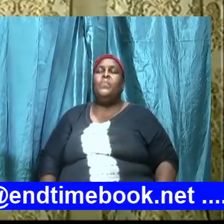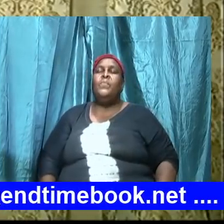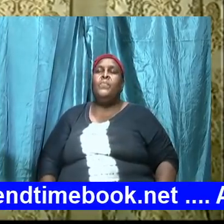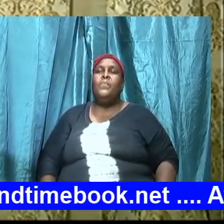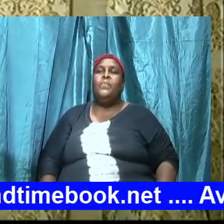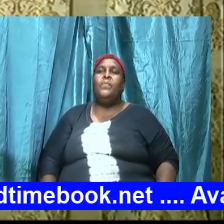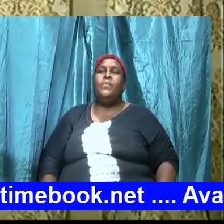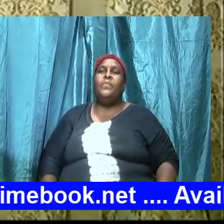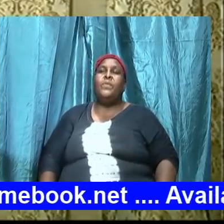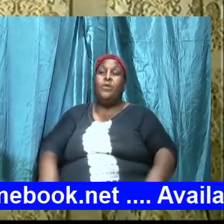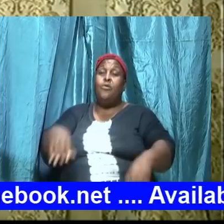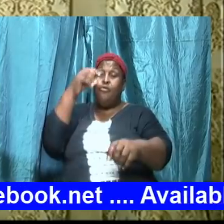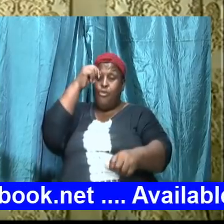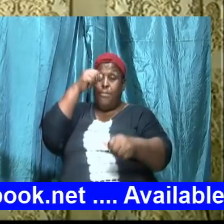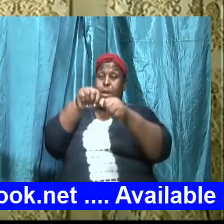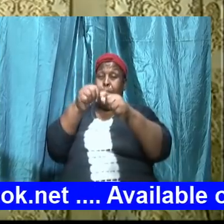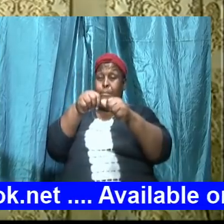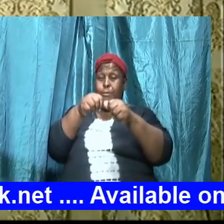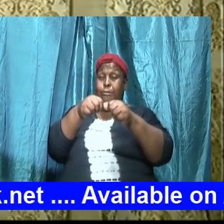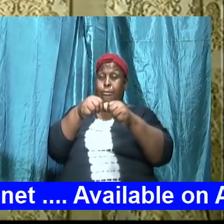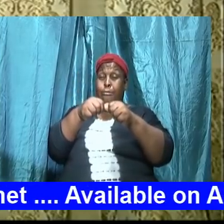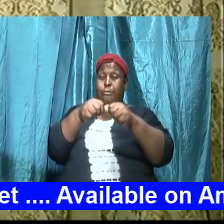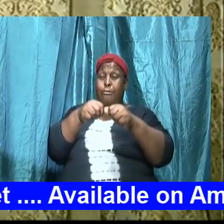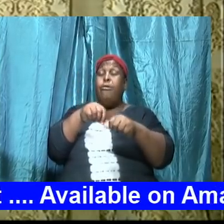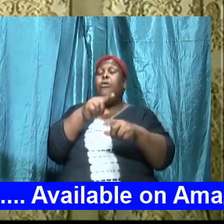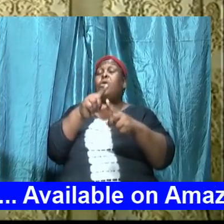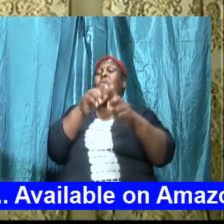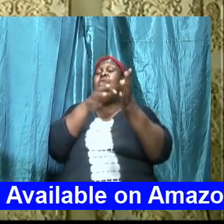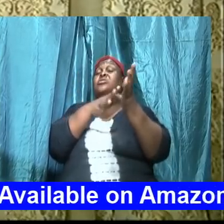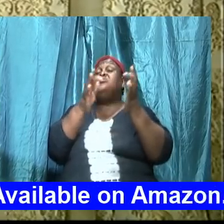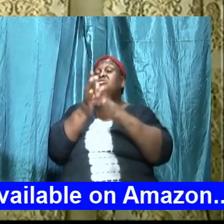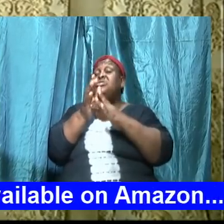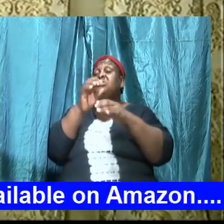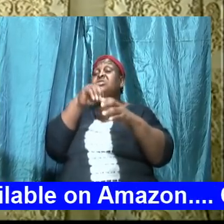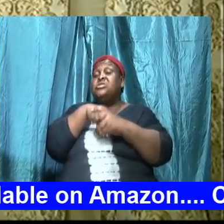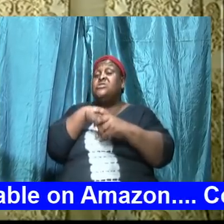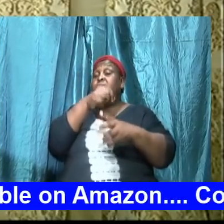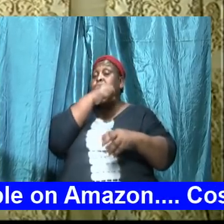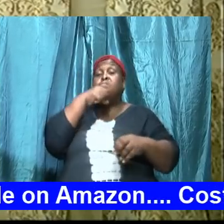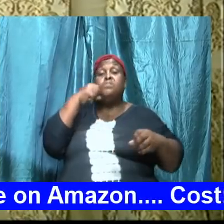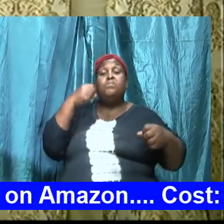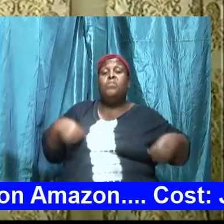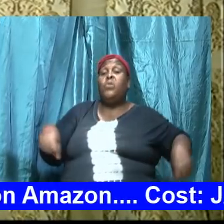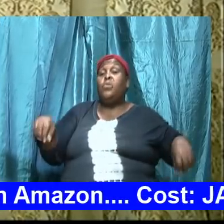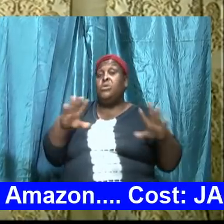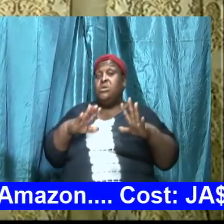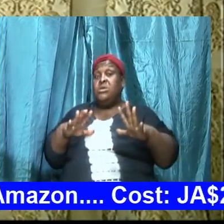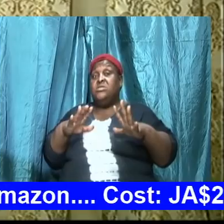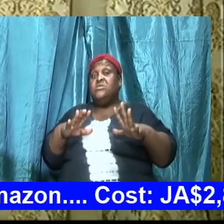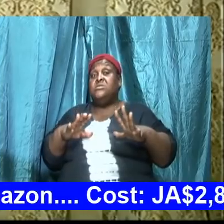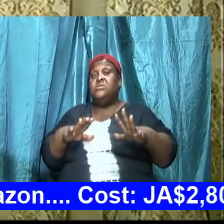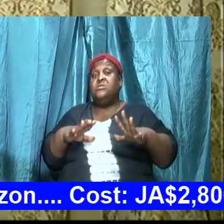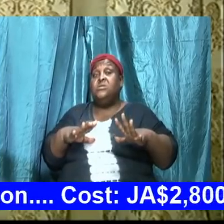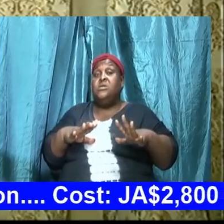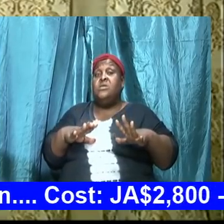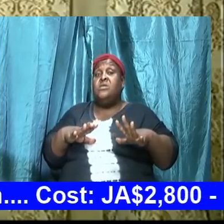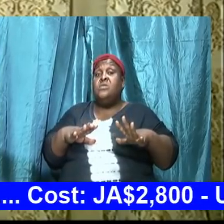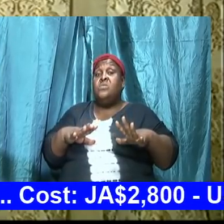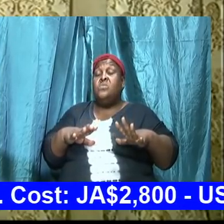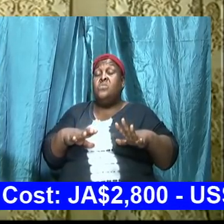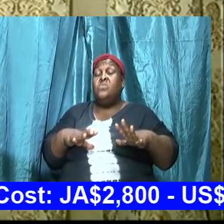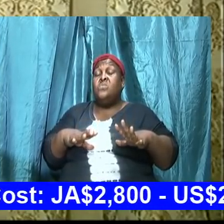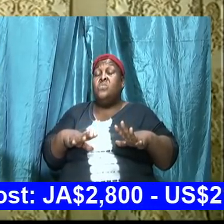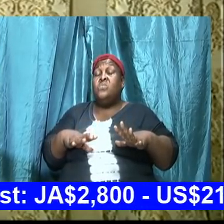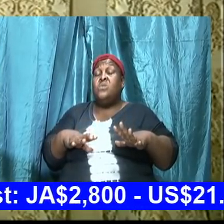when jesus was in the wilderness after he had completed his